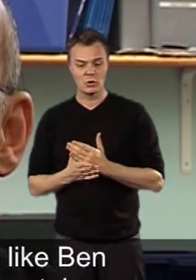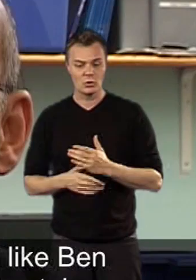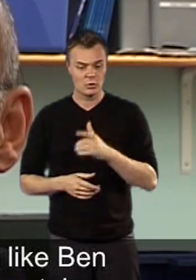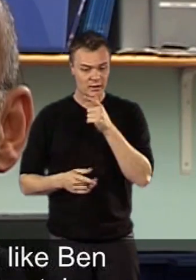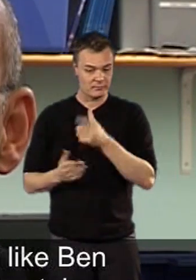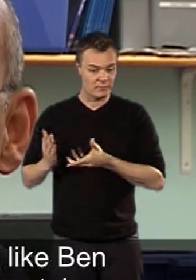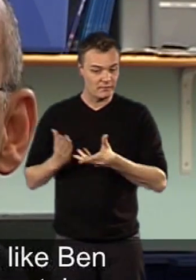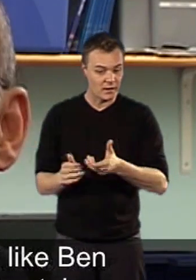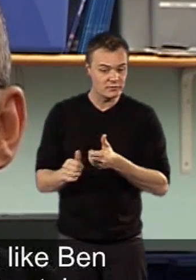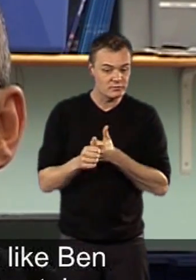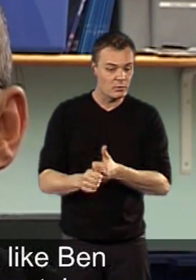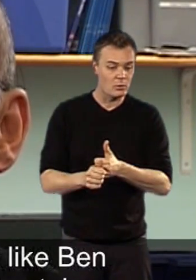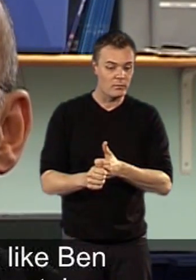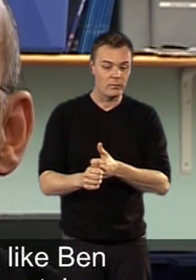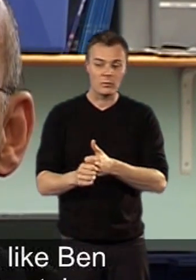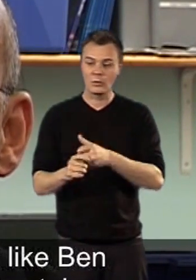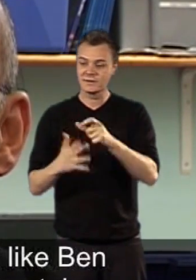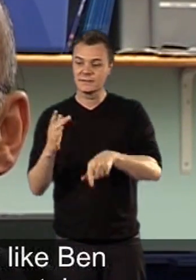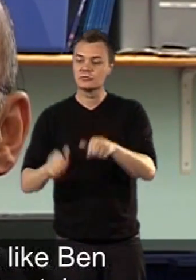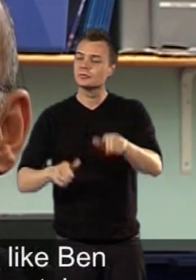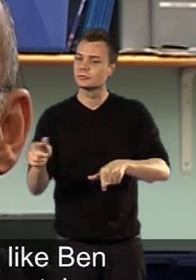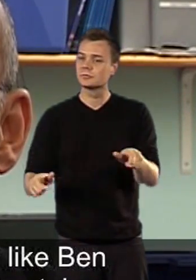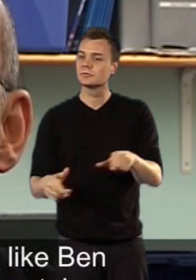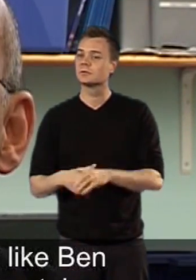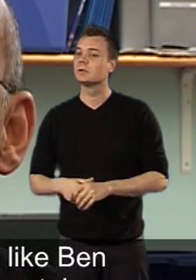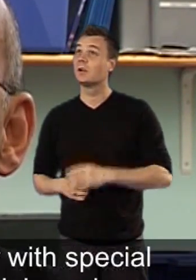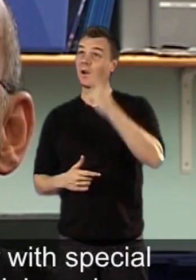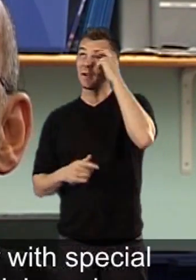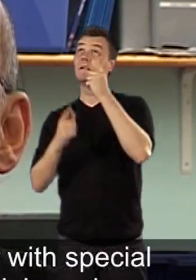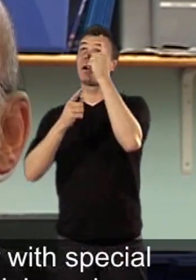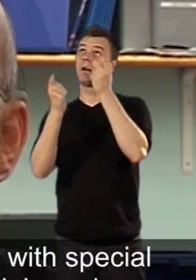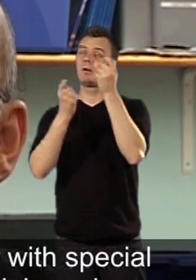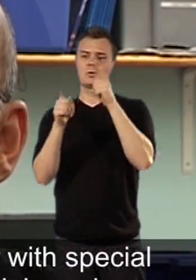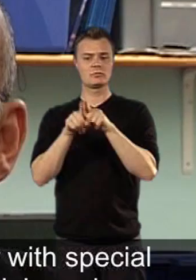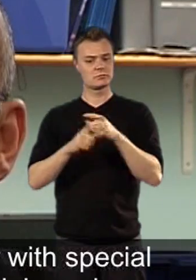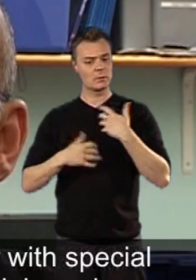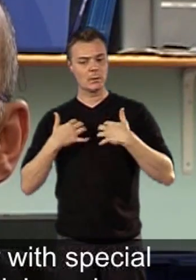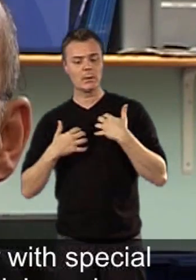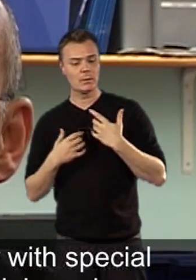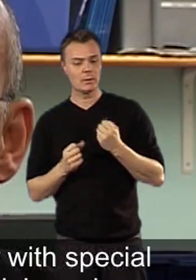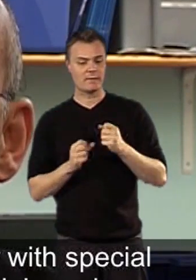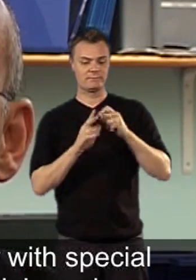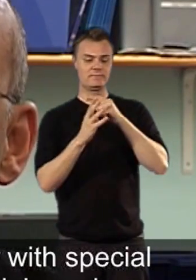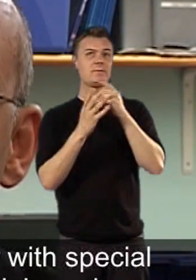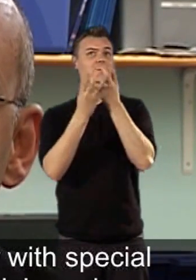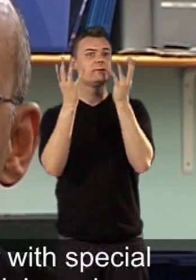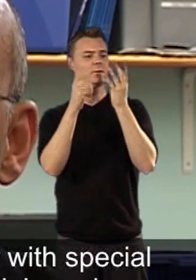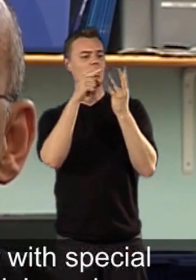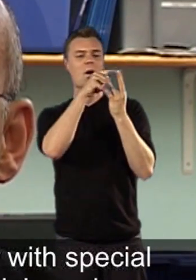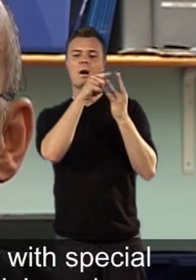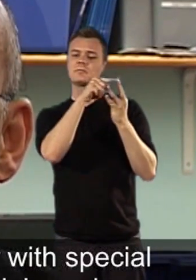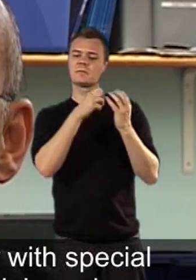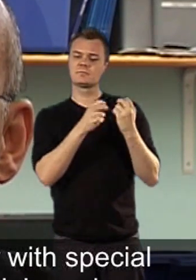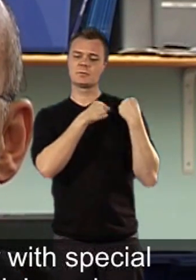we're able to provide support for children like Ben within the school. The governor's also taken active interest and the governor with special responsibility